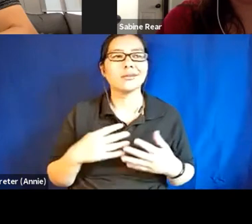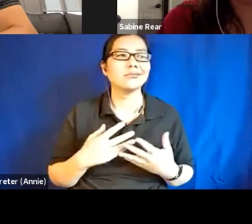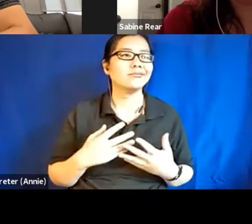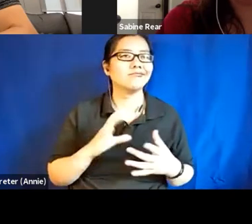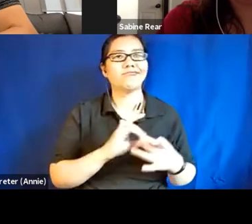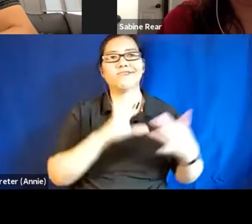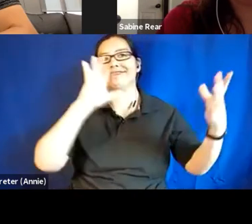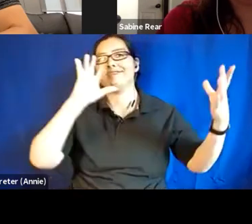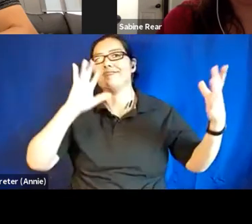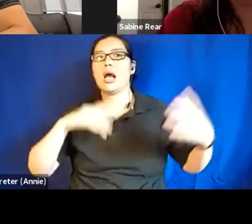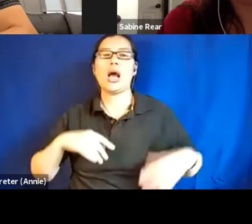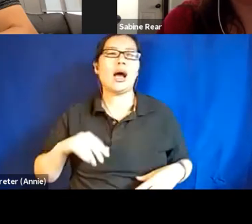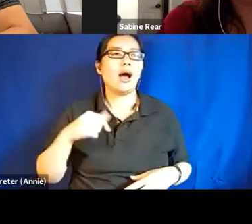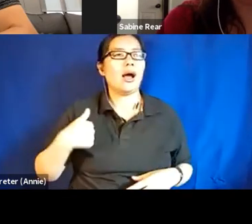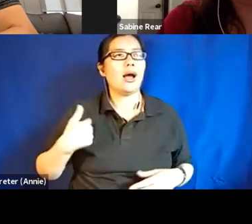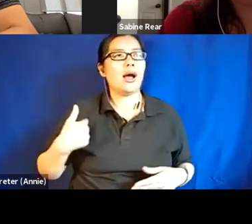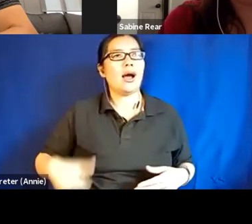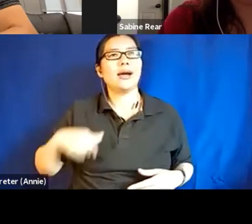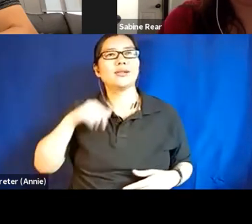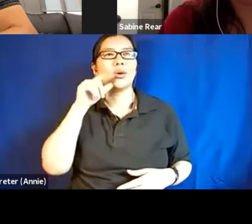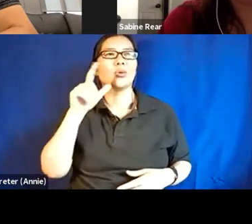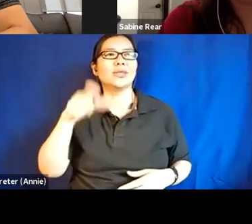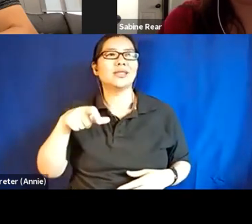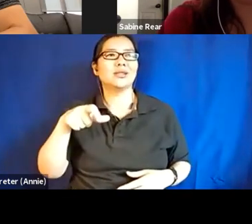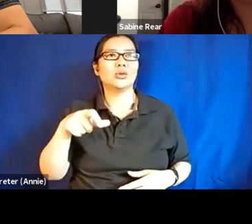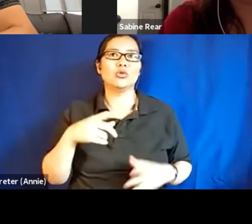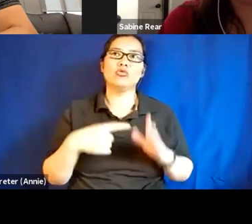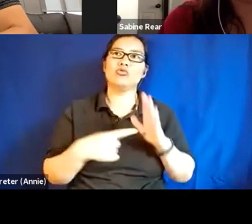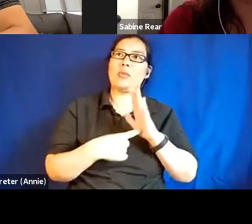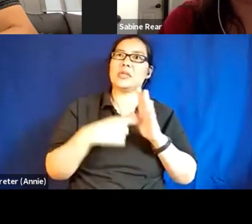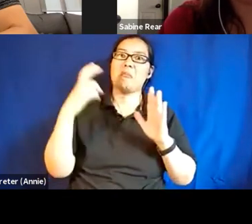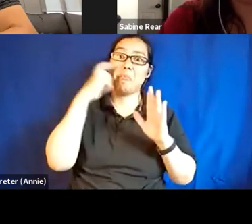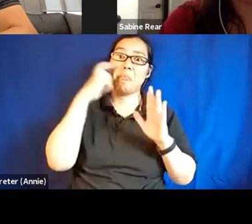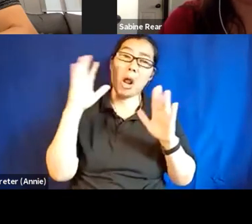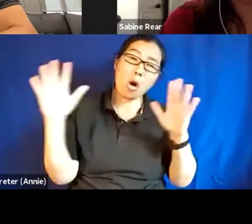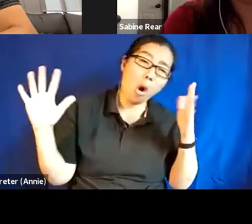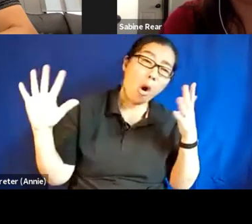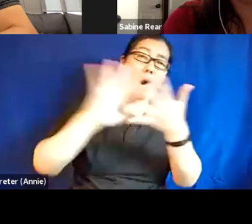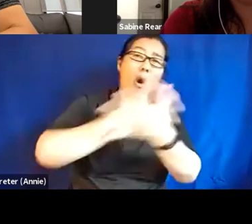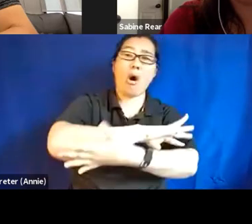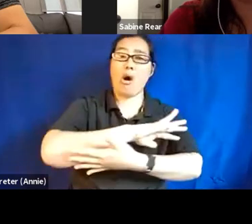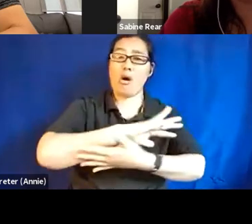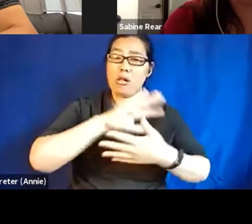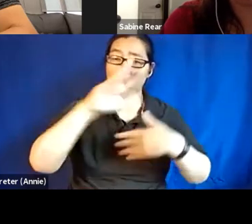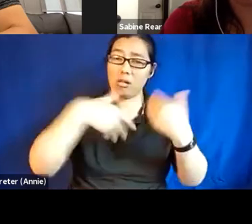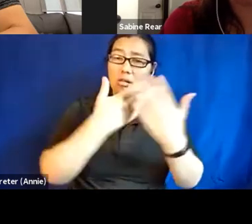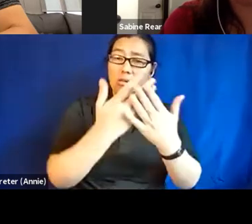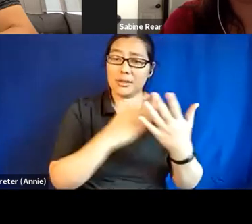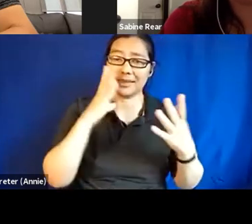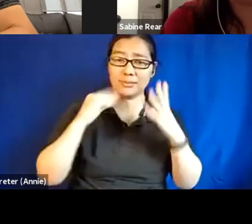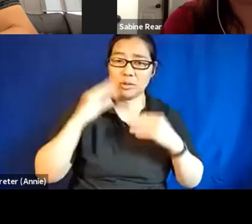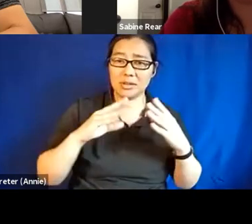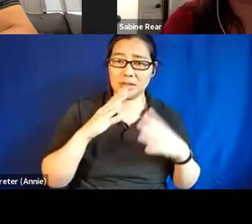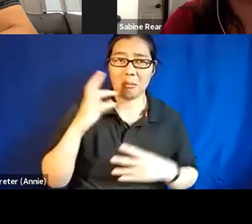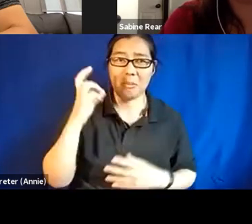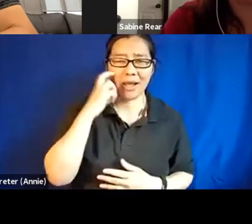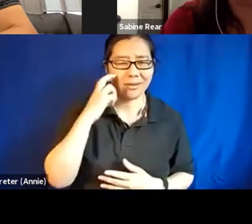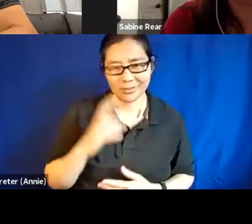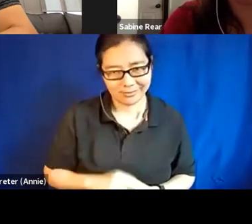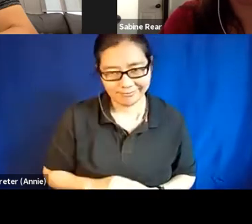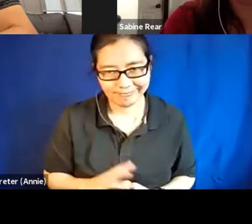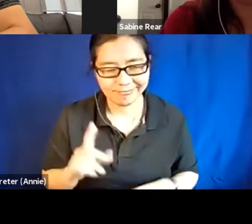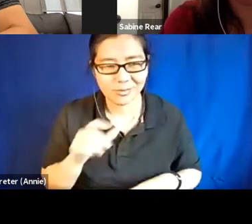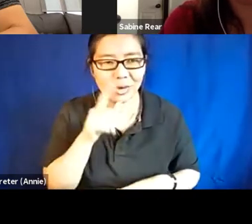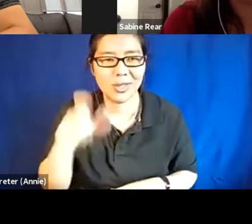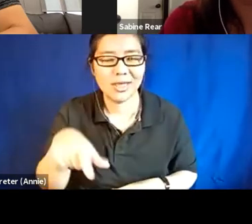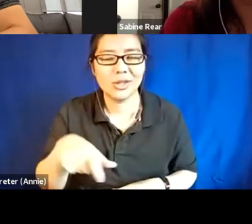that I need to represent blindness in aggregate, knowing that the blind experience is like many marginalized experiences, not